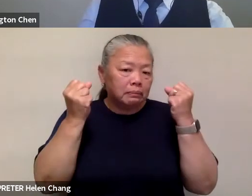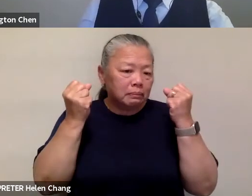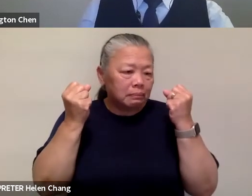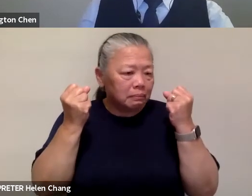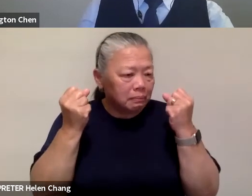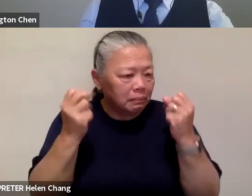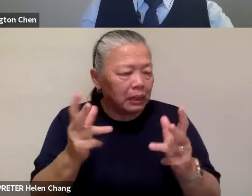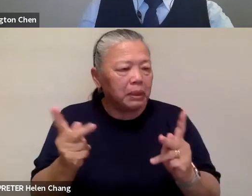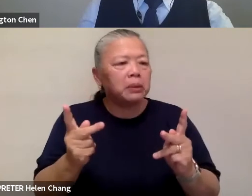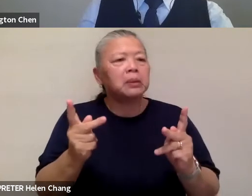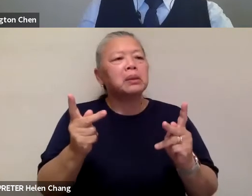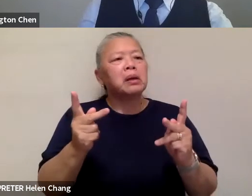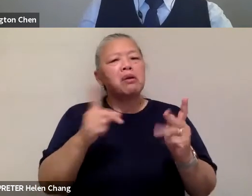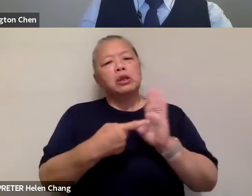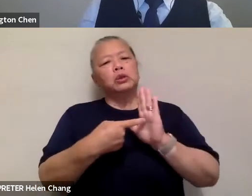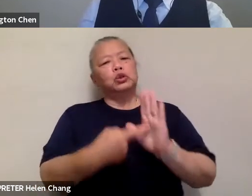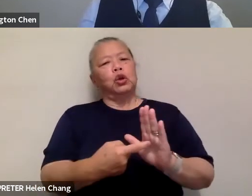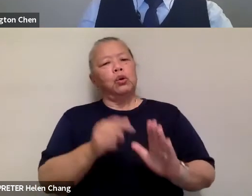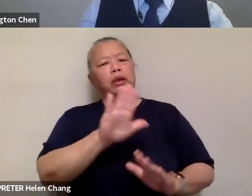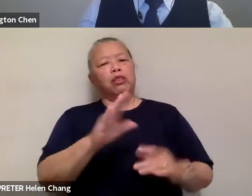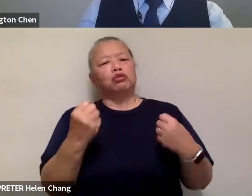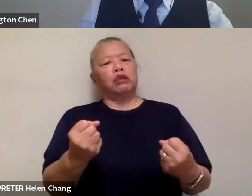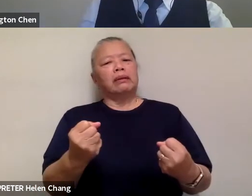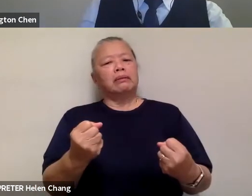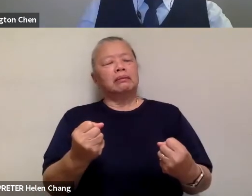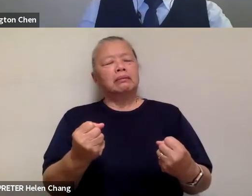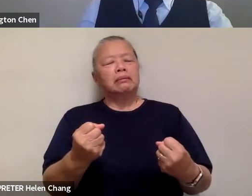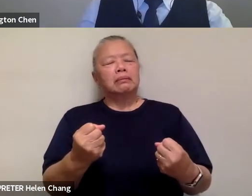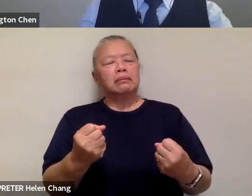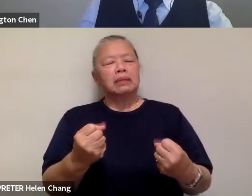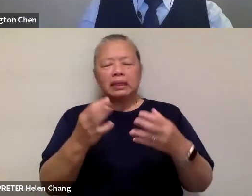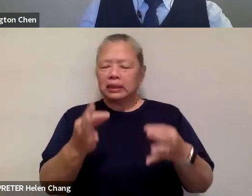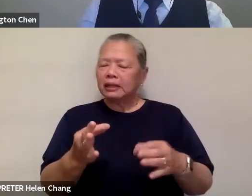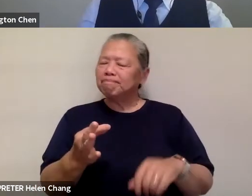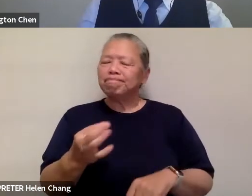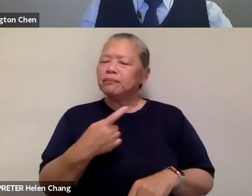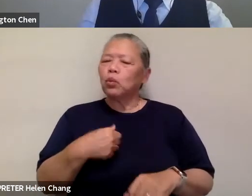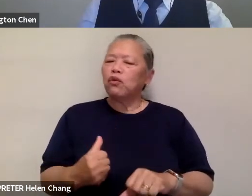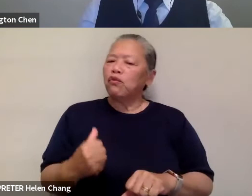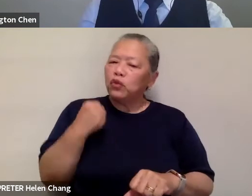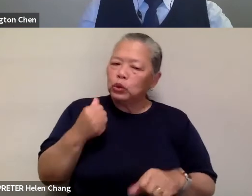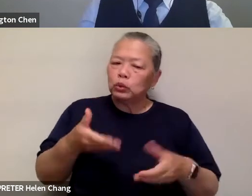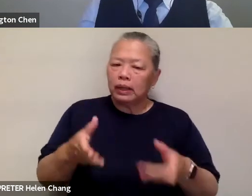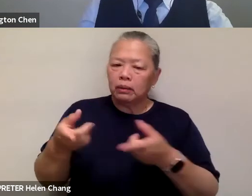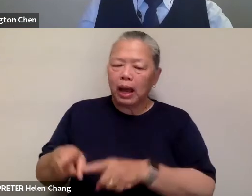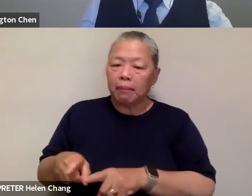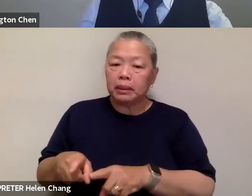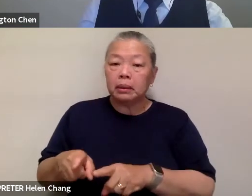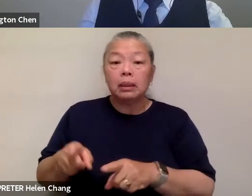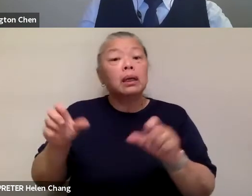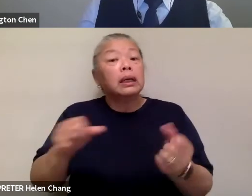and that we are not going to allow this to happen. And whether that's by documenting and showing